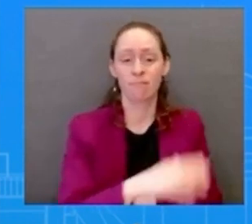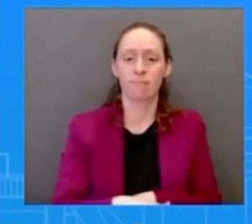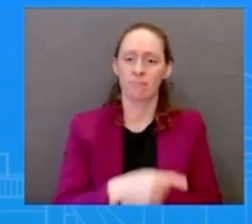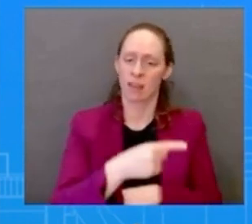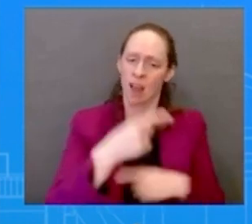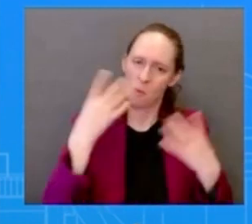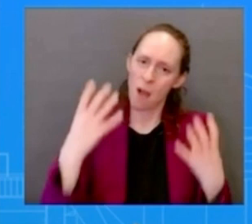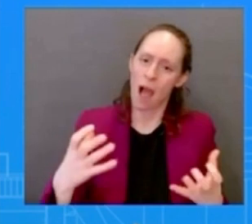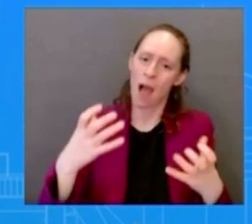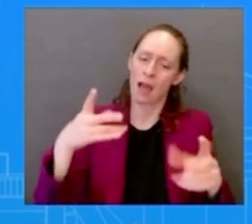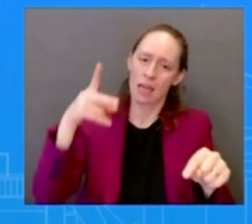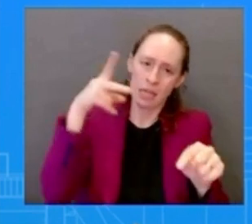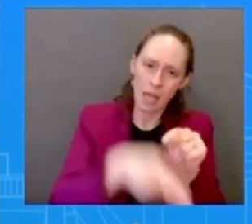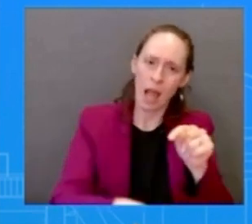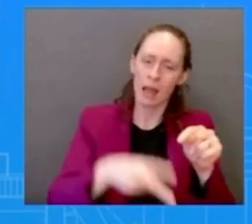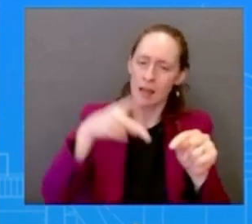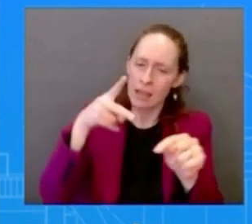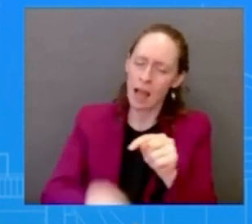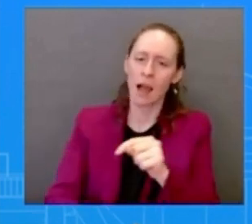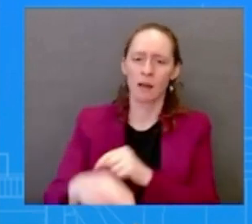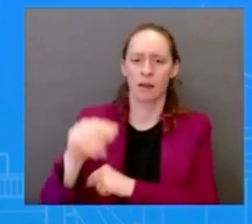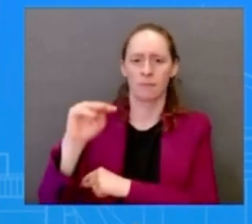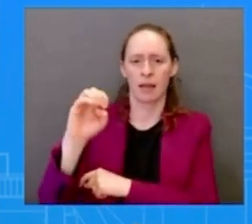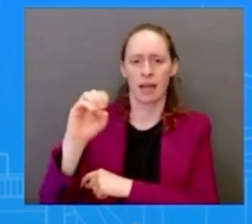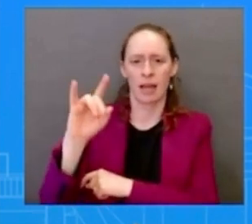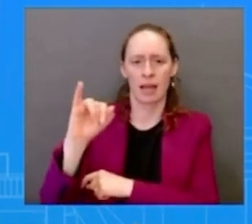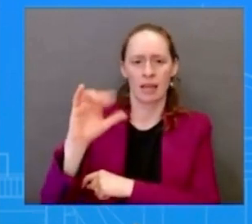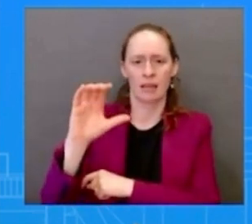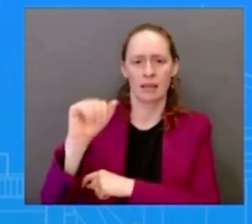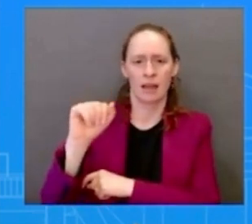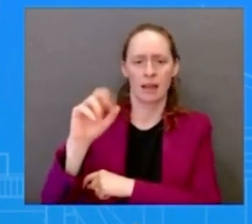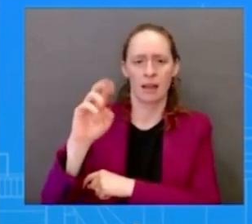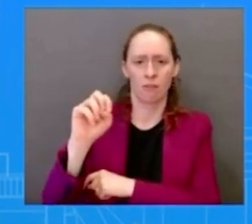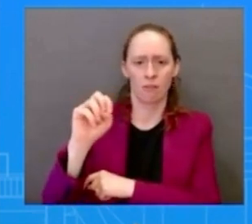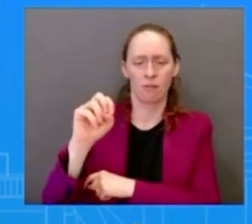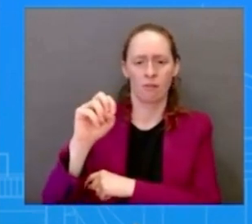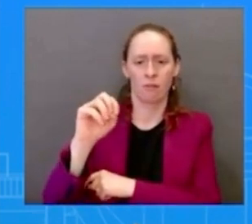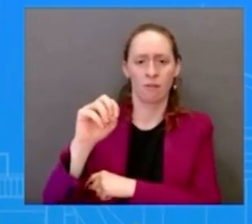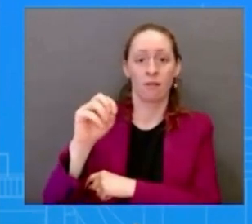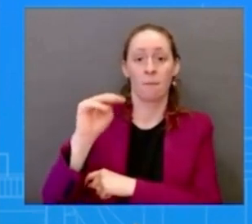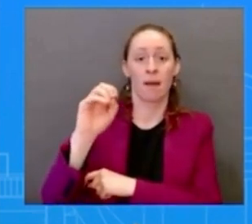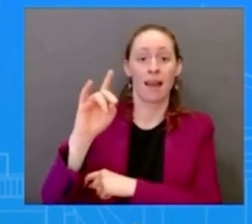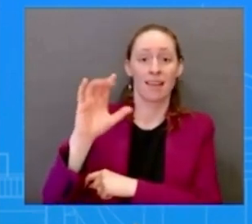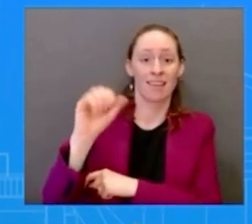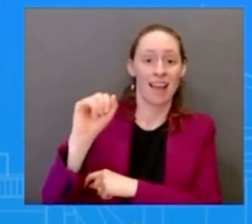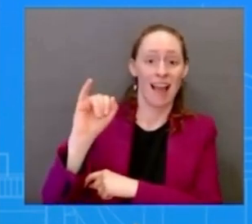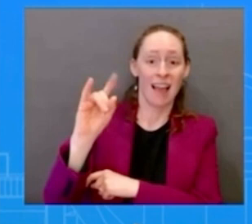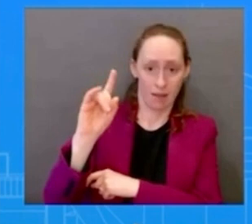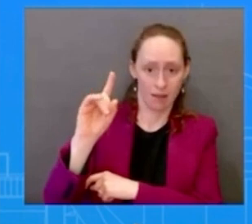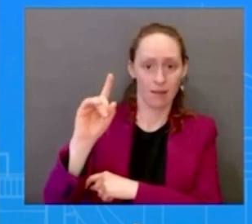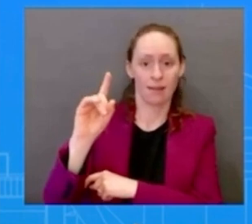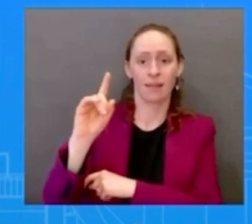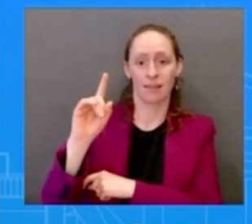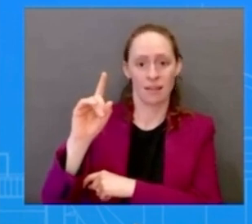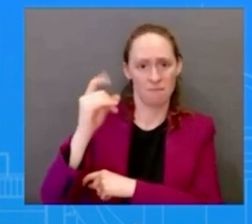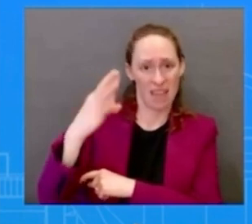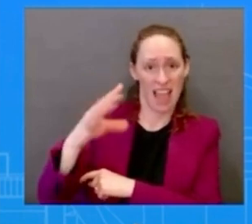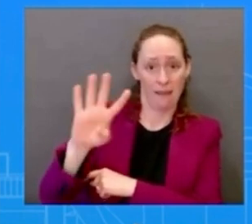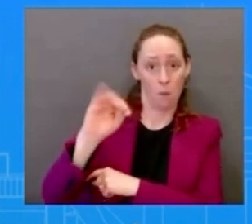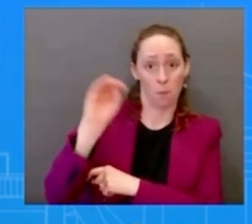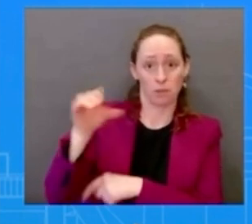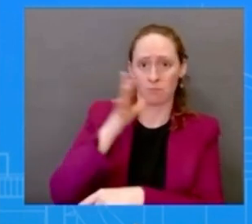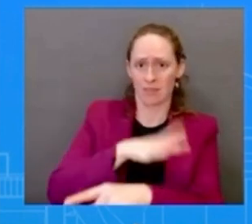given that 40 percent of women have medicaid coverage at the time of delivery it is incomprehensible and it is